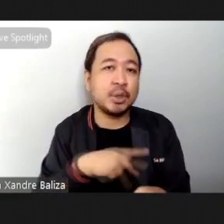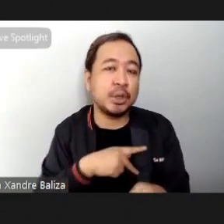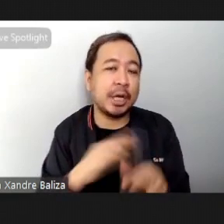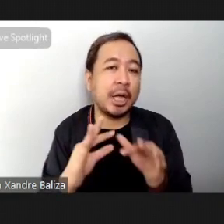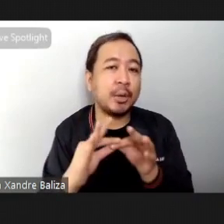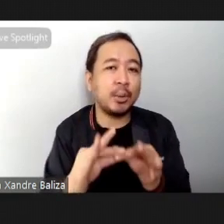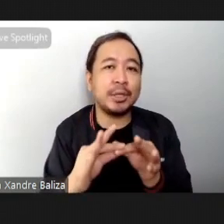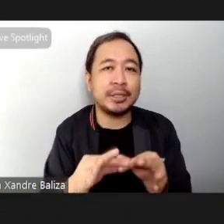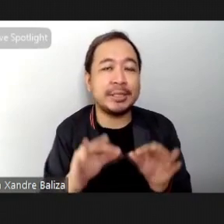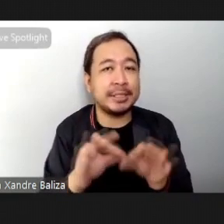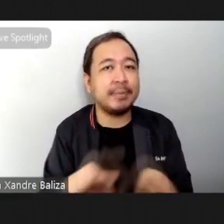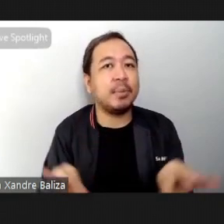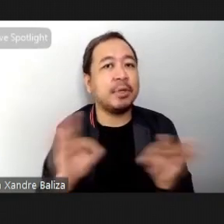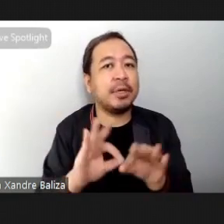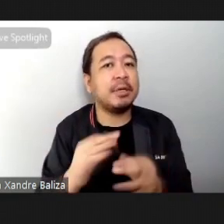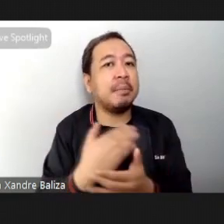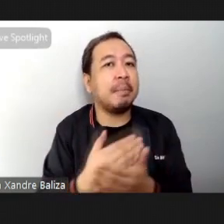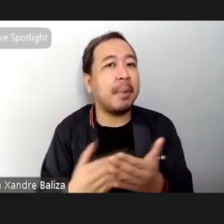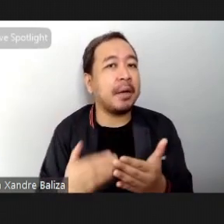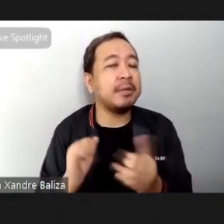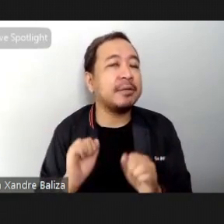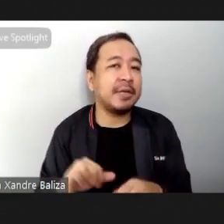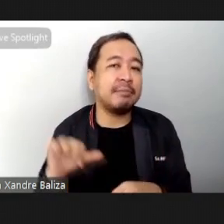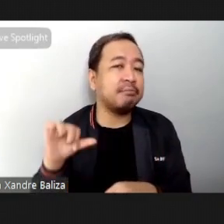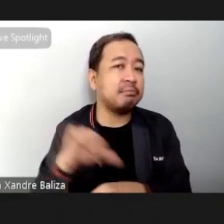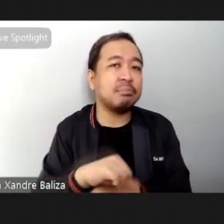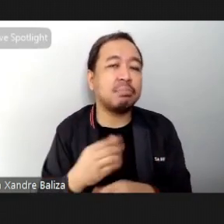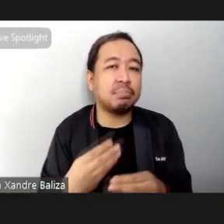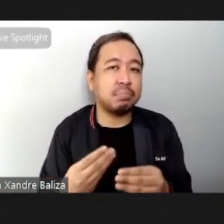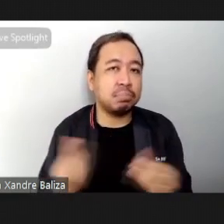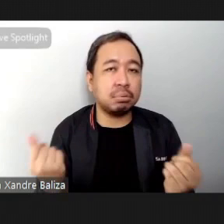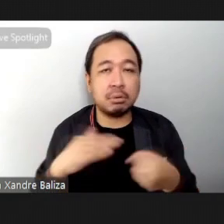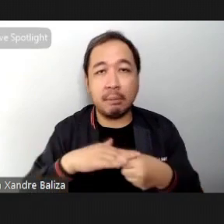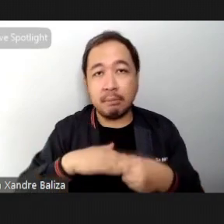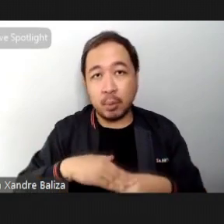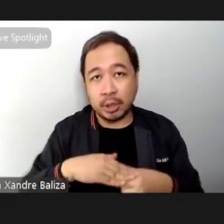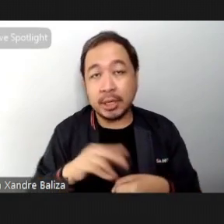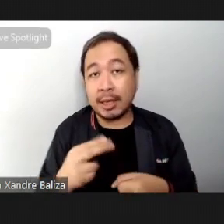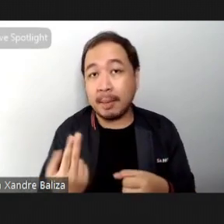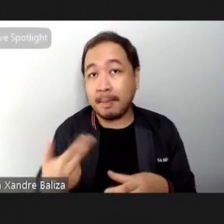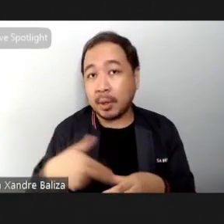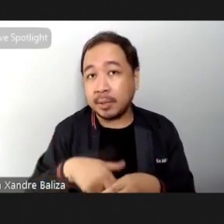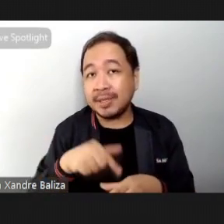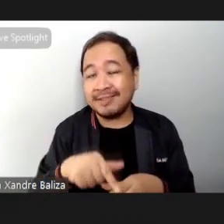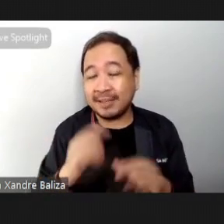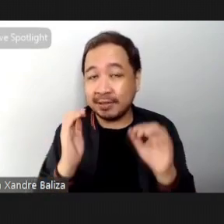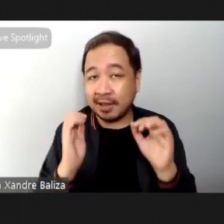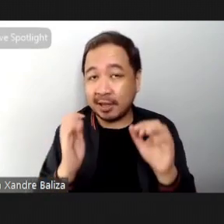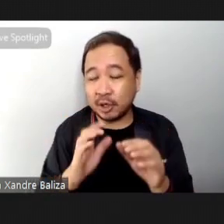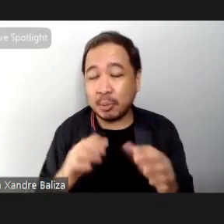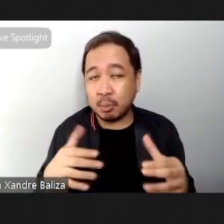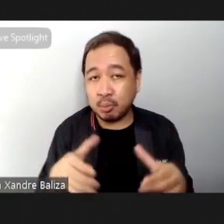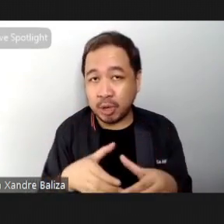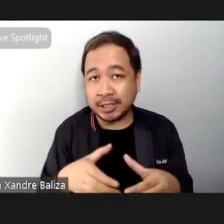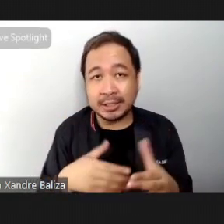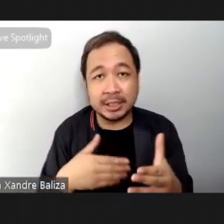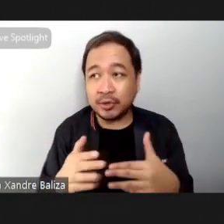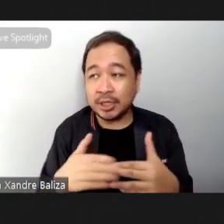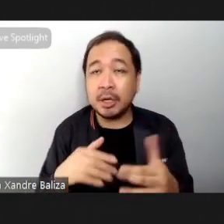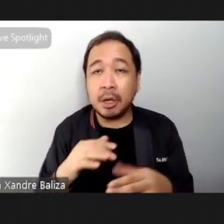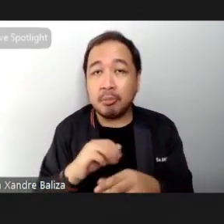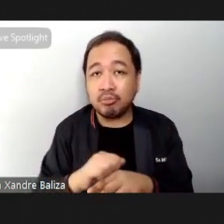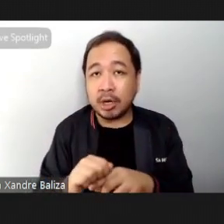a doubt an important aspect to combat pandemic fatigue and participating in these sessions made me realize that even if I practiced through flow at home